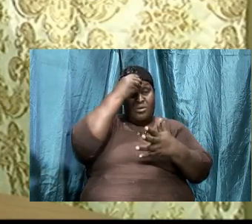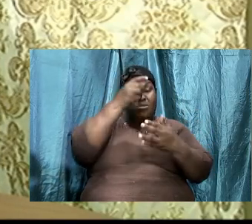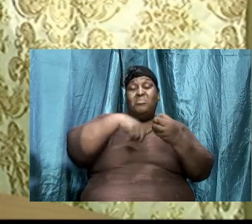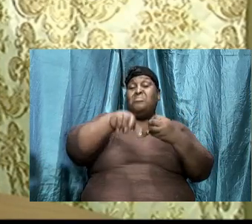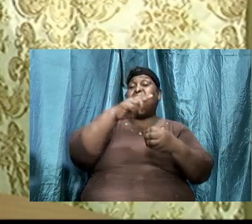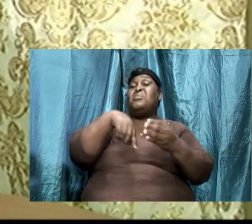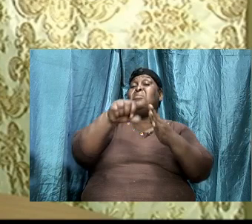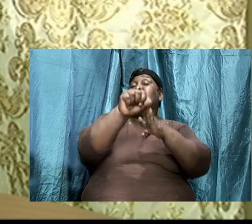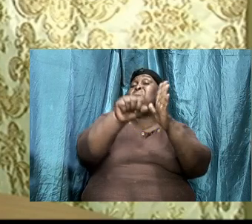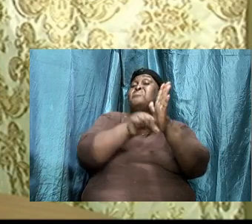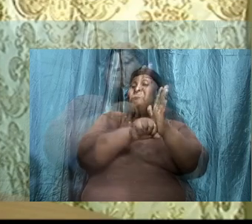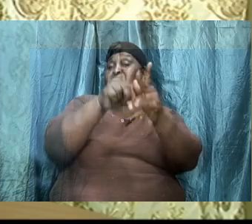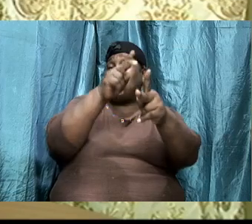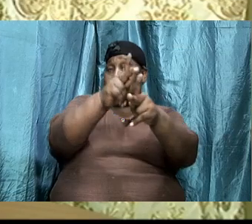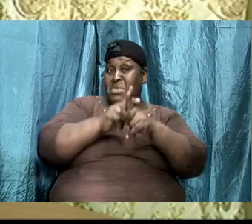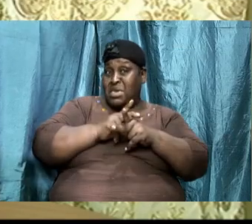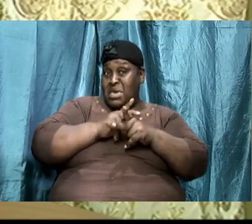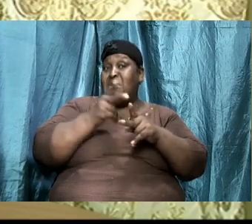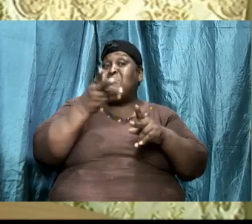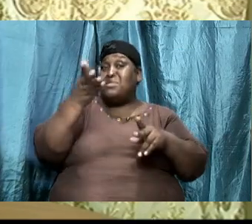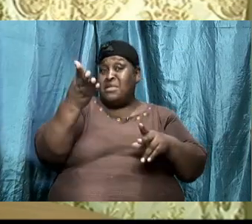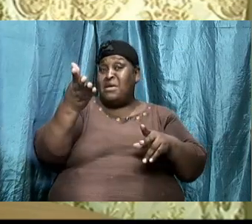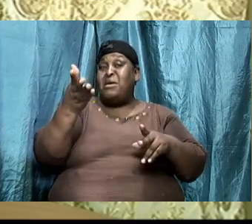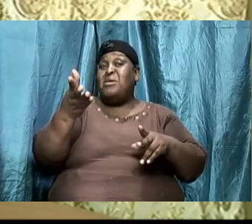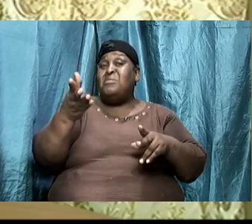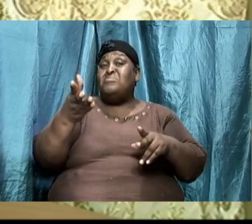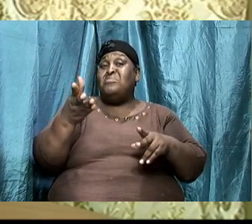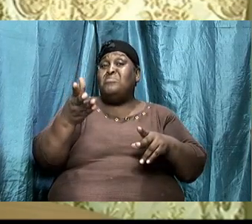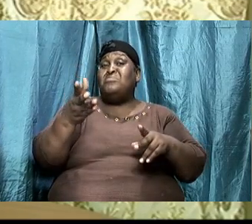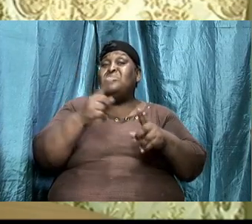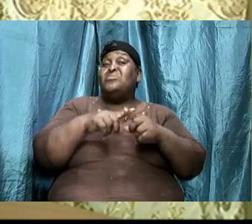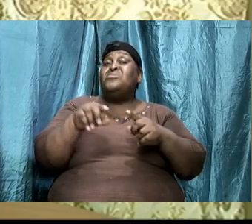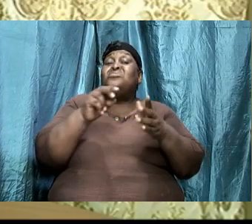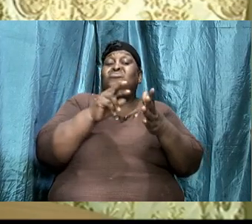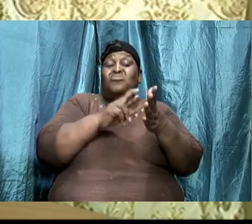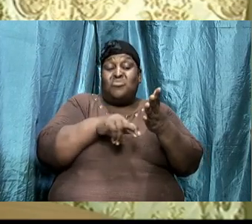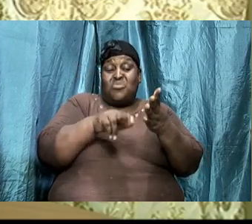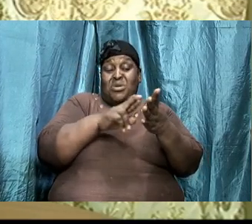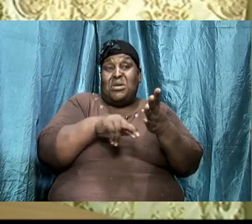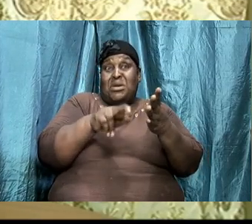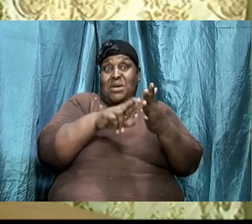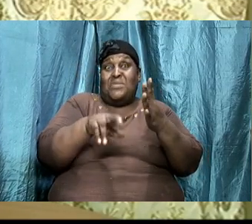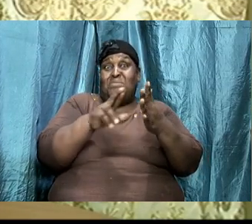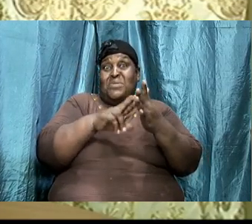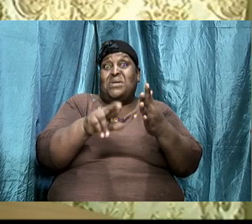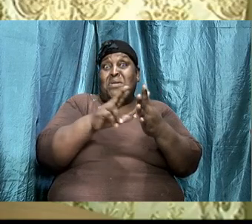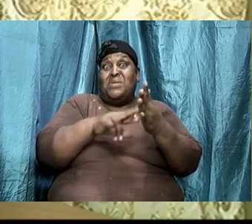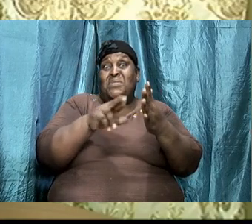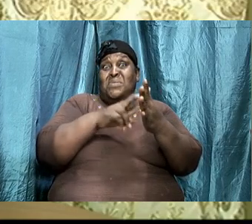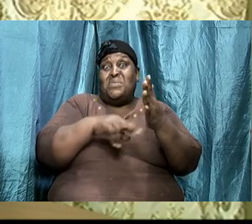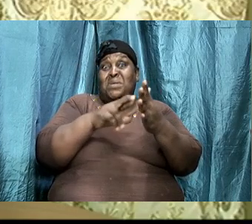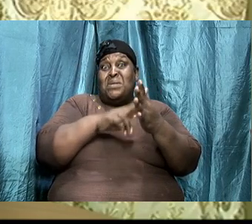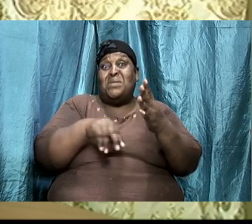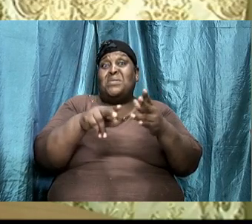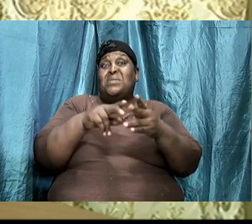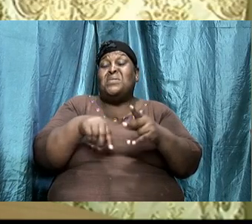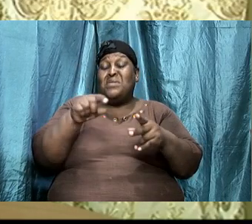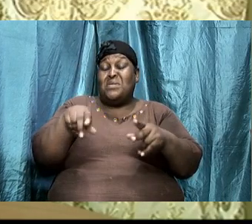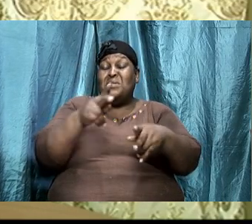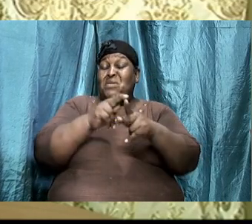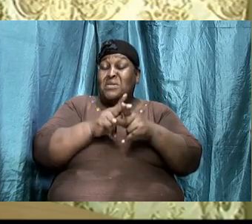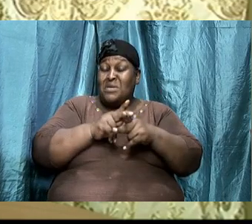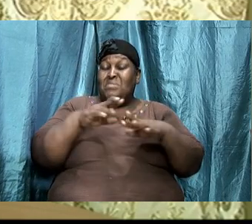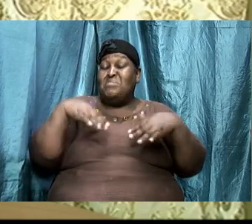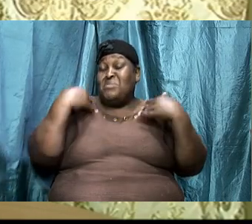is good. Just keep them. I tell you, know, commit the hour, commit the man. Just keep the young people on their